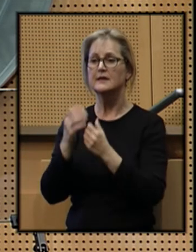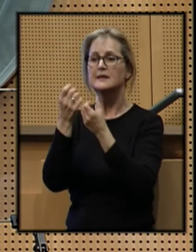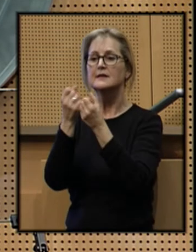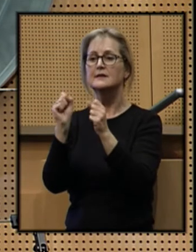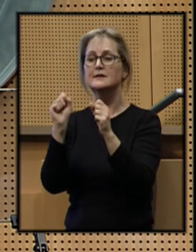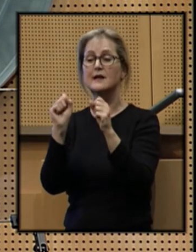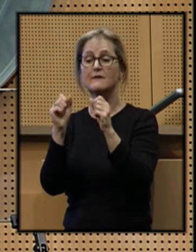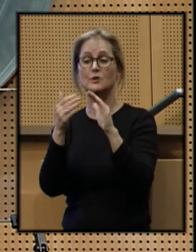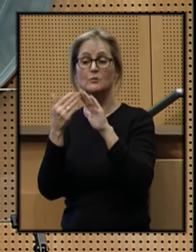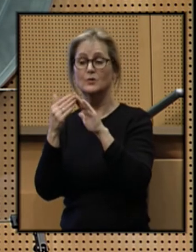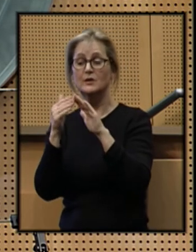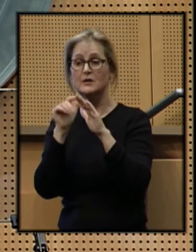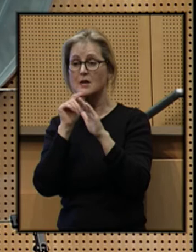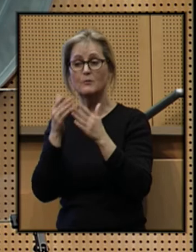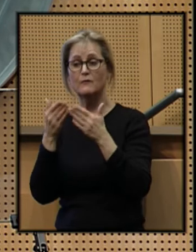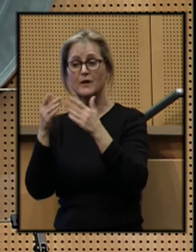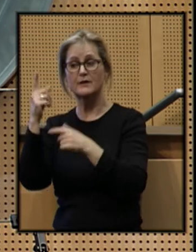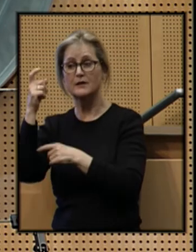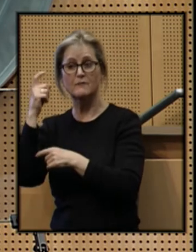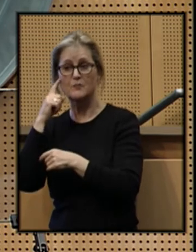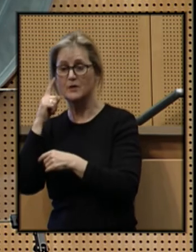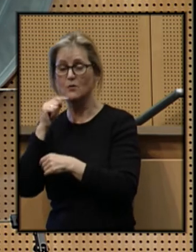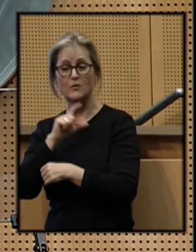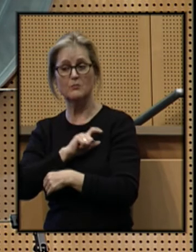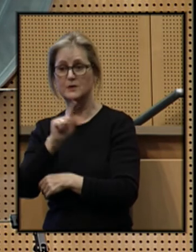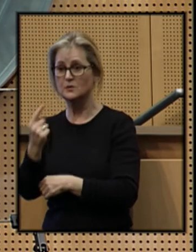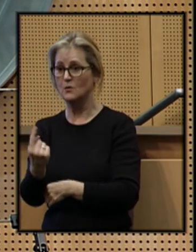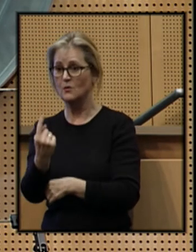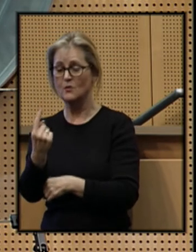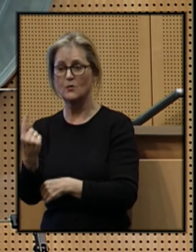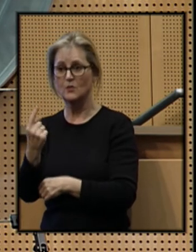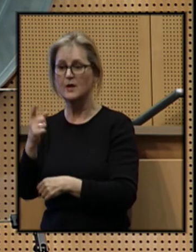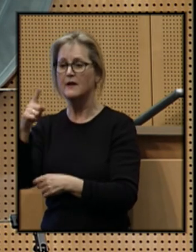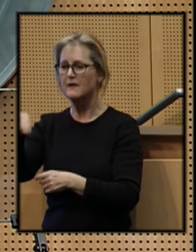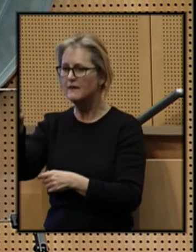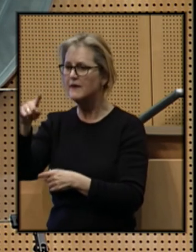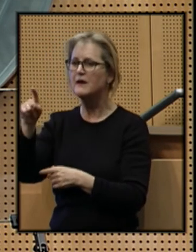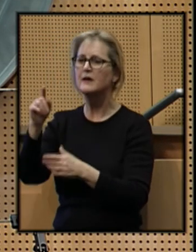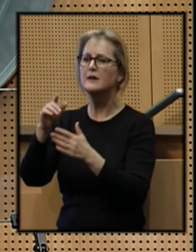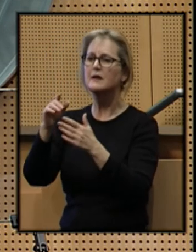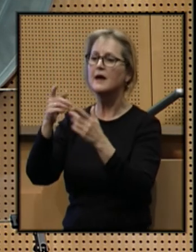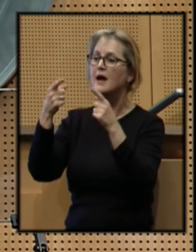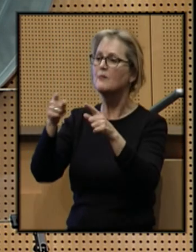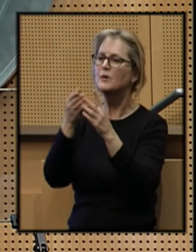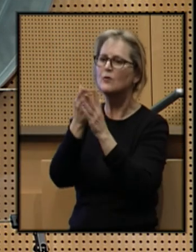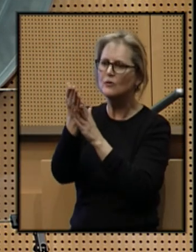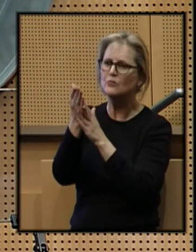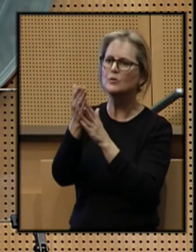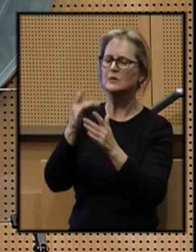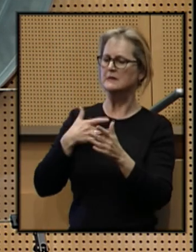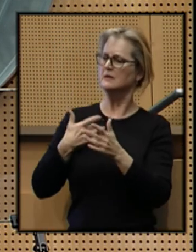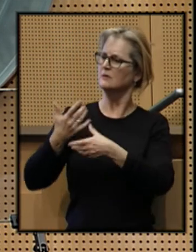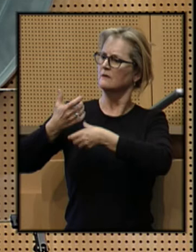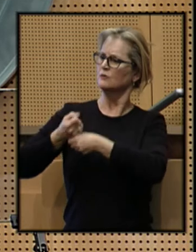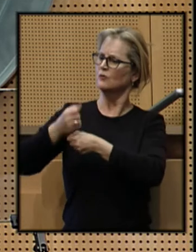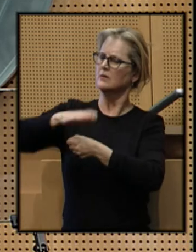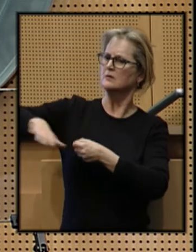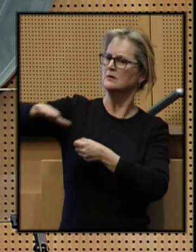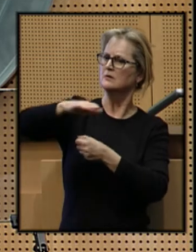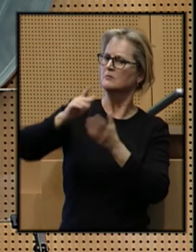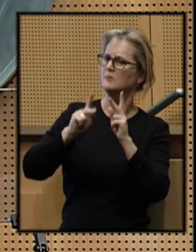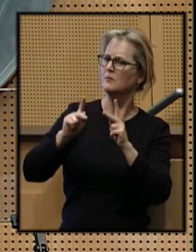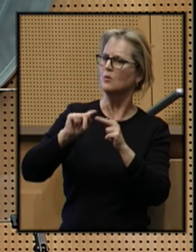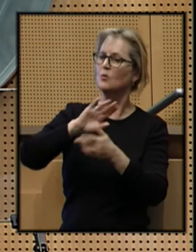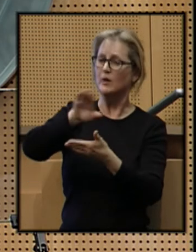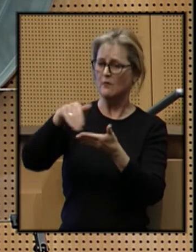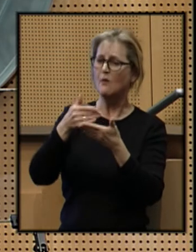communities are not provided by the government or the police alone. They are achieved through a collective sense of trust. And